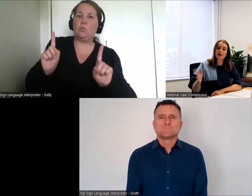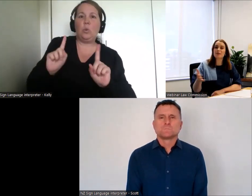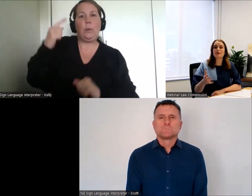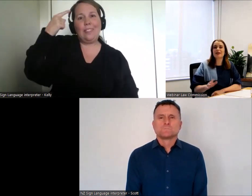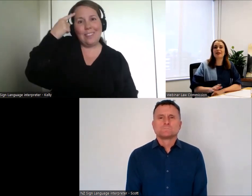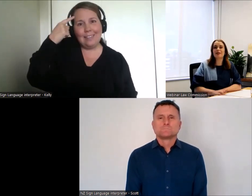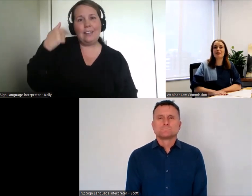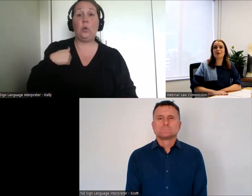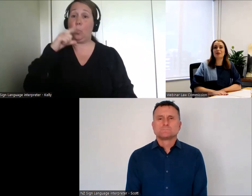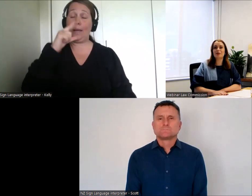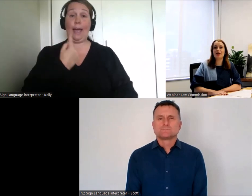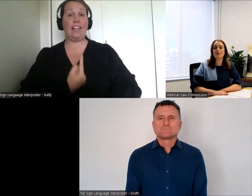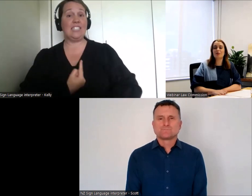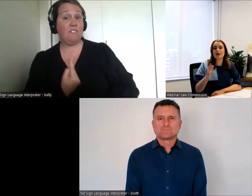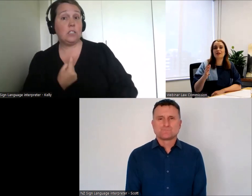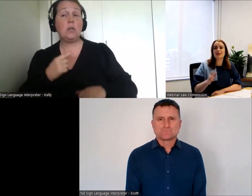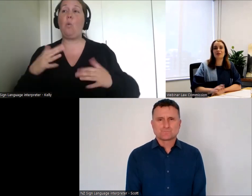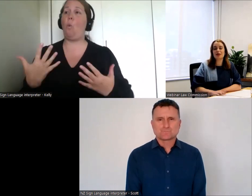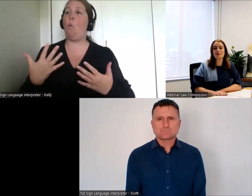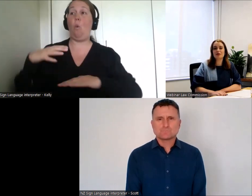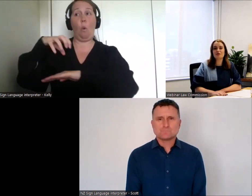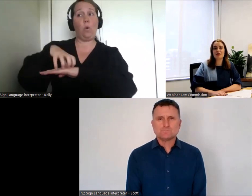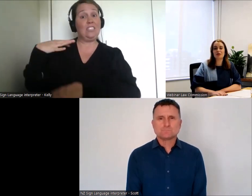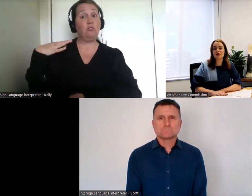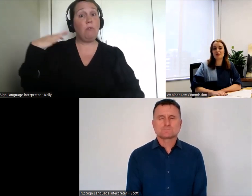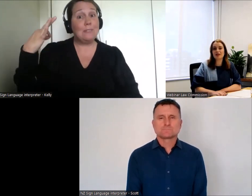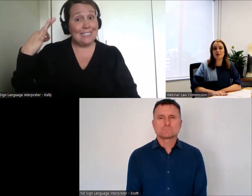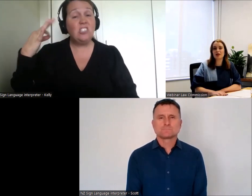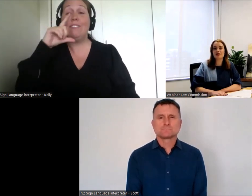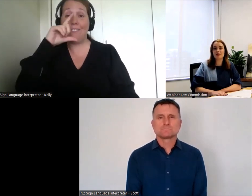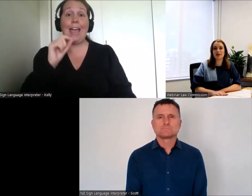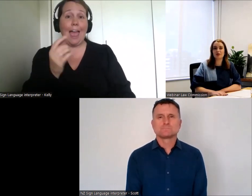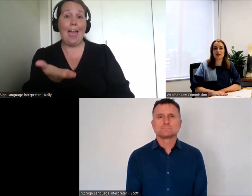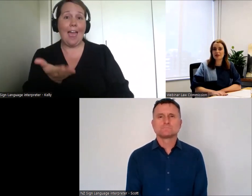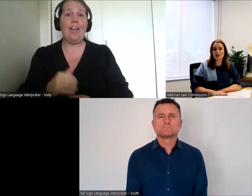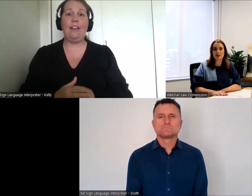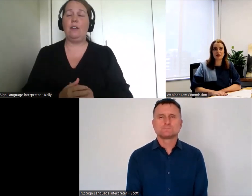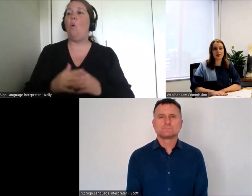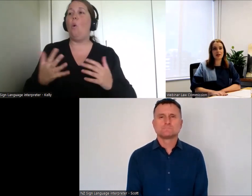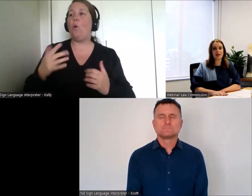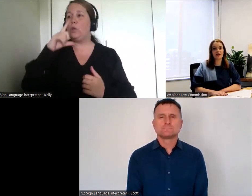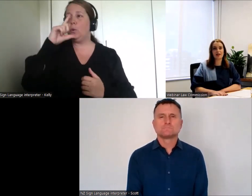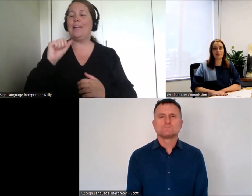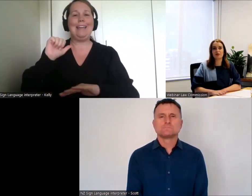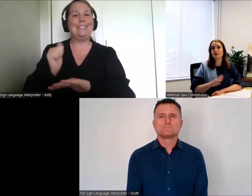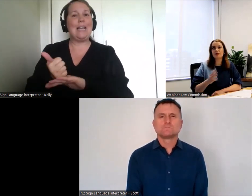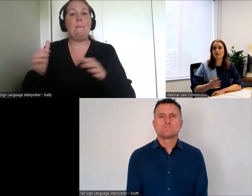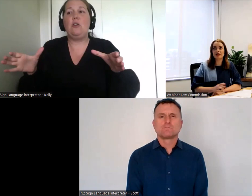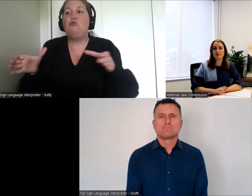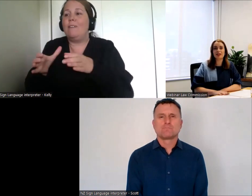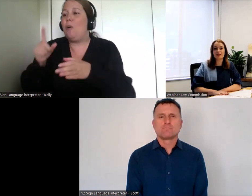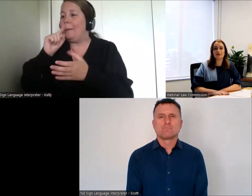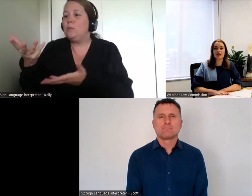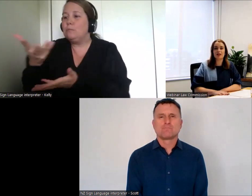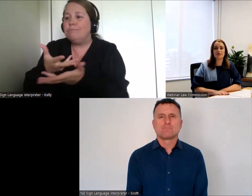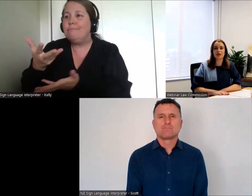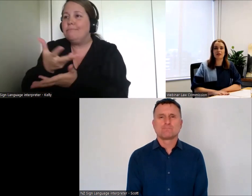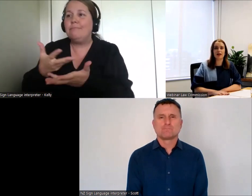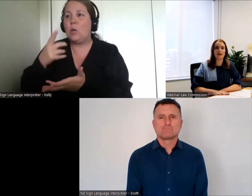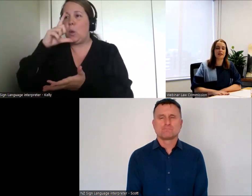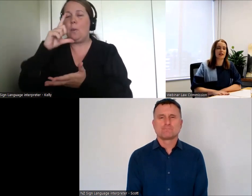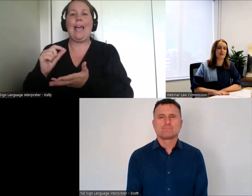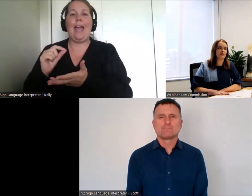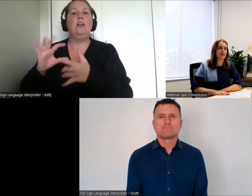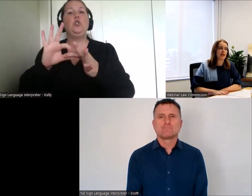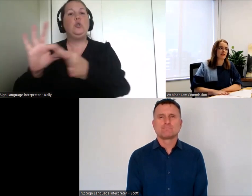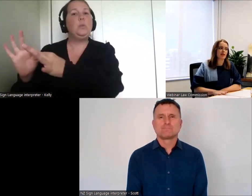even bringing people together, bringing together people that you know with an interest to make a joint submission, we'd really, really love to hear from